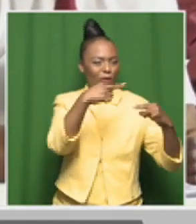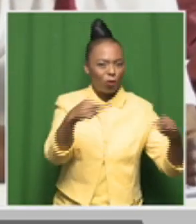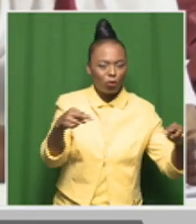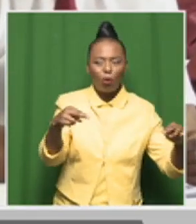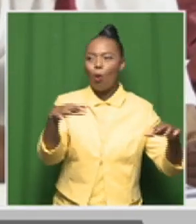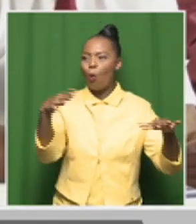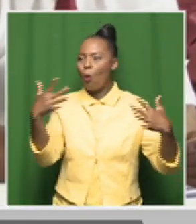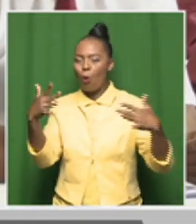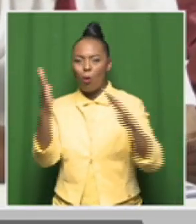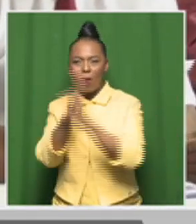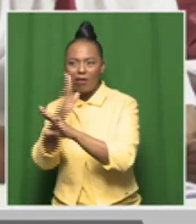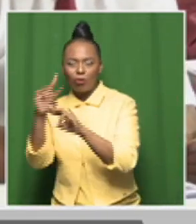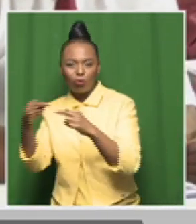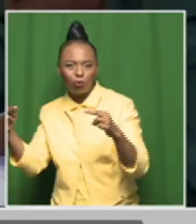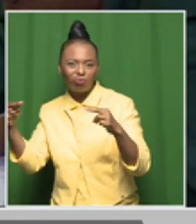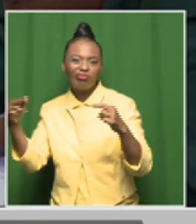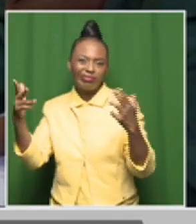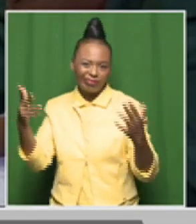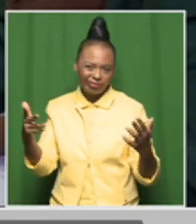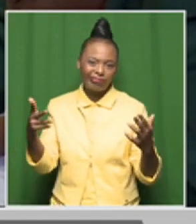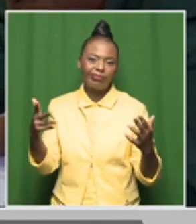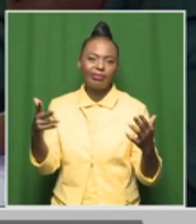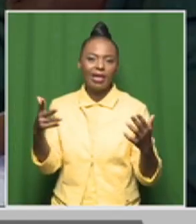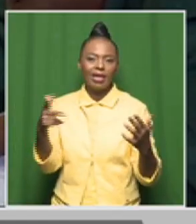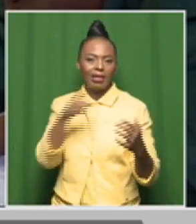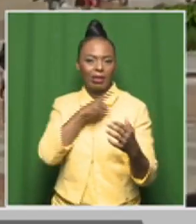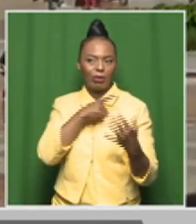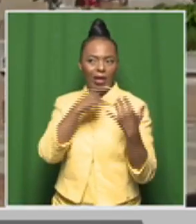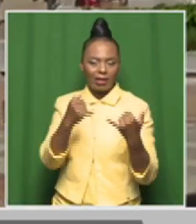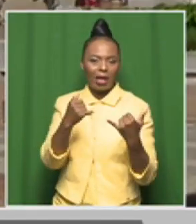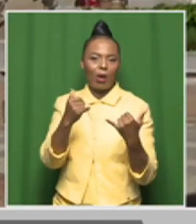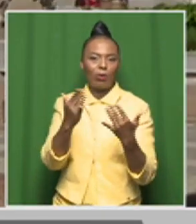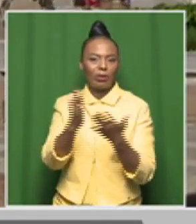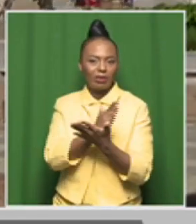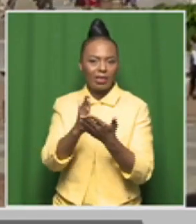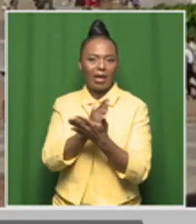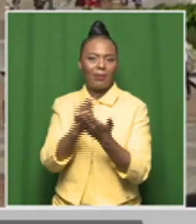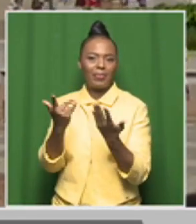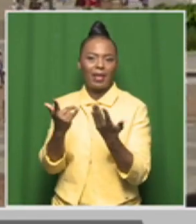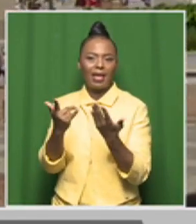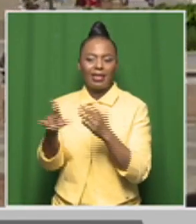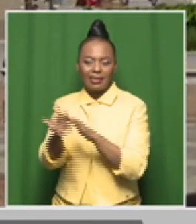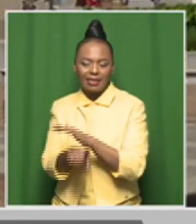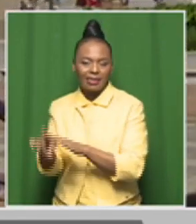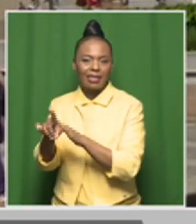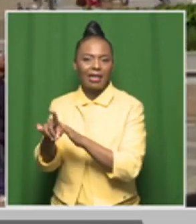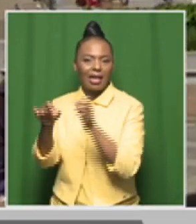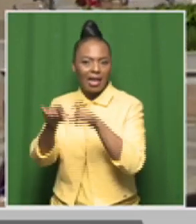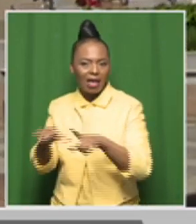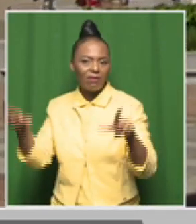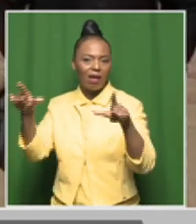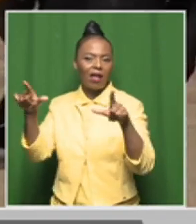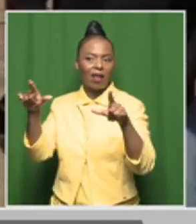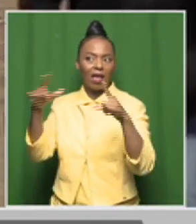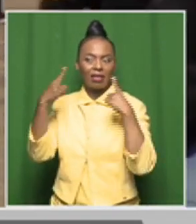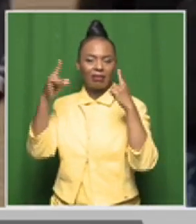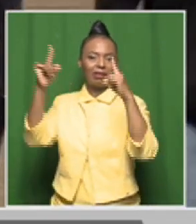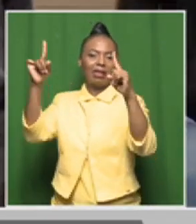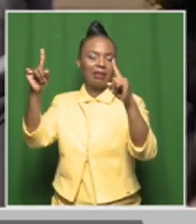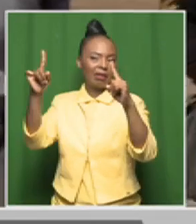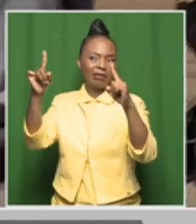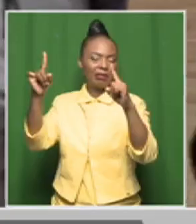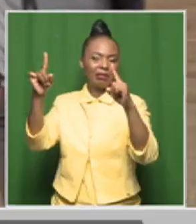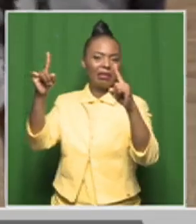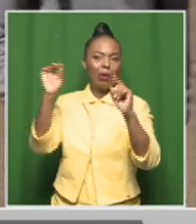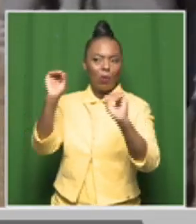result, we have successful implementation at district levels or school levels, but not enough broadly to impact